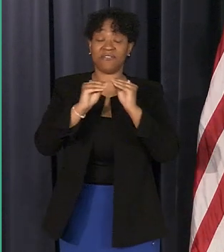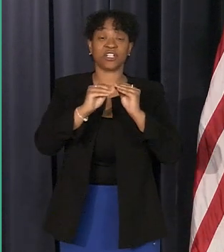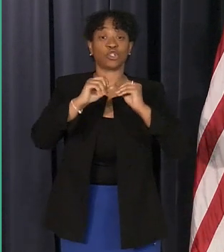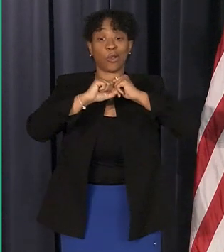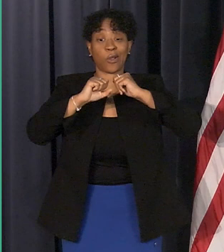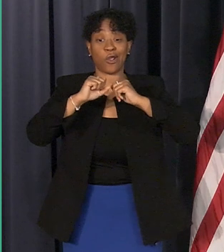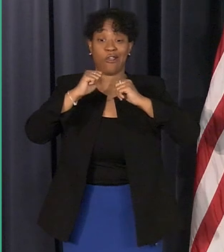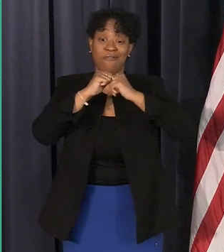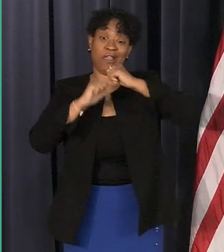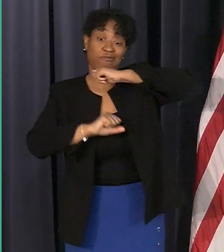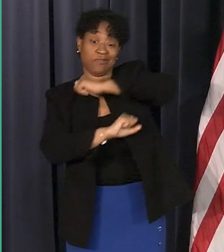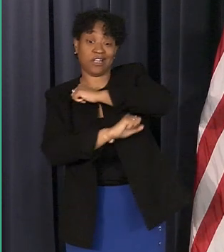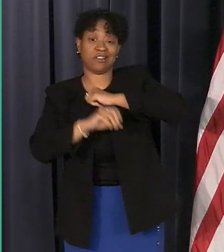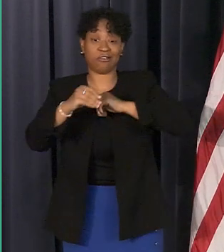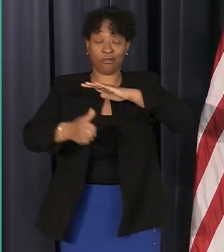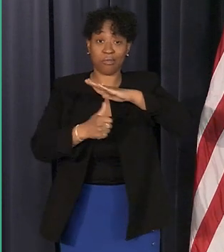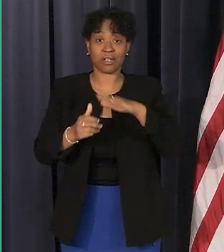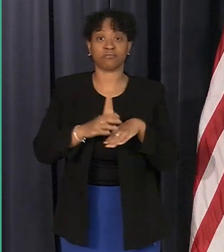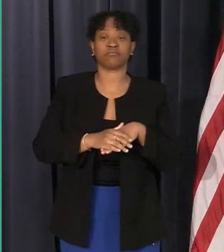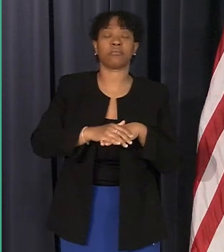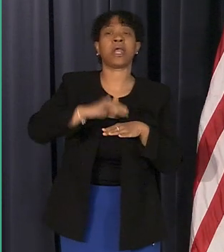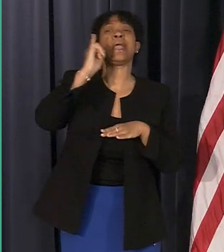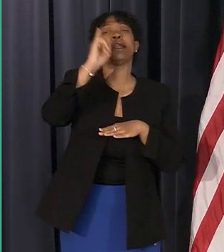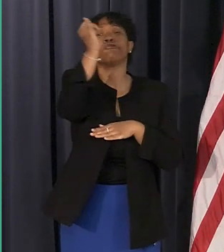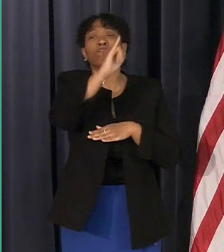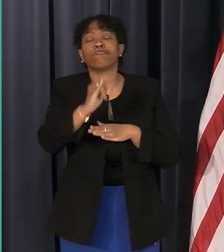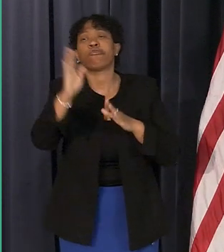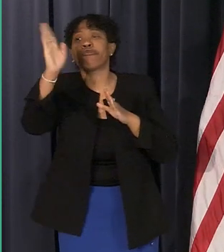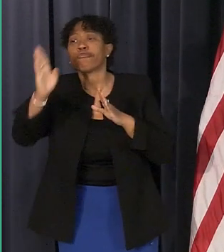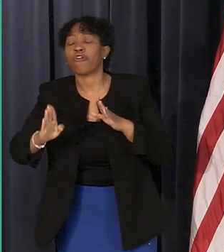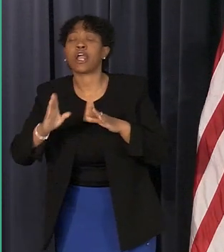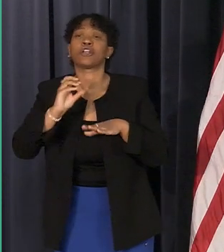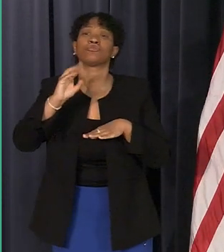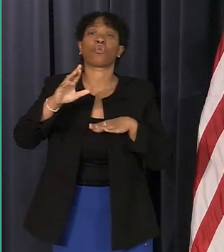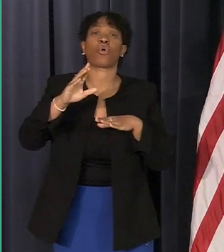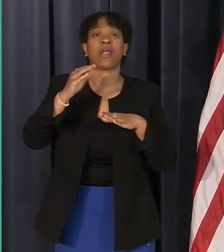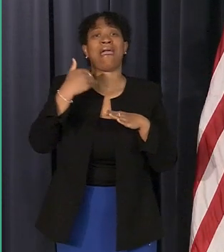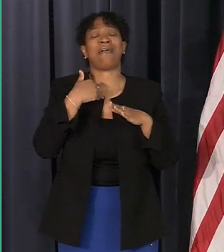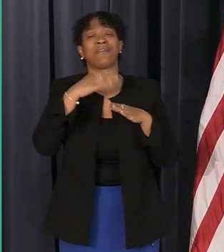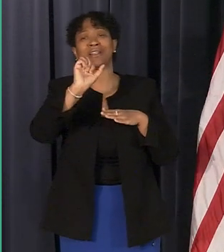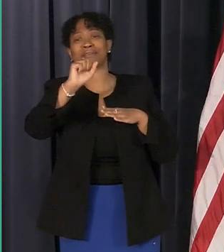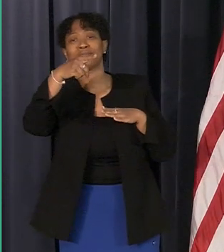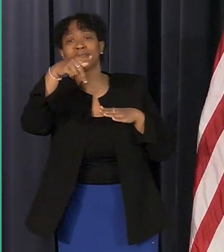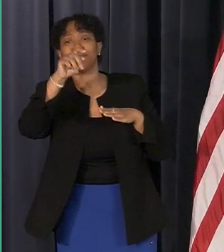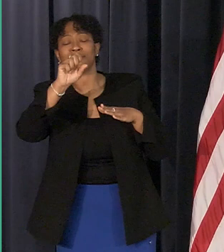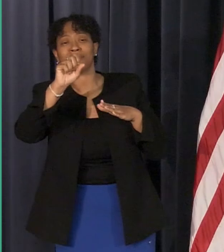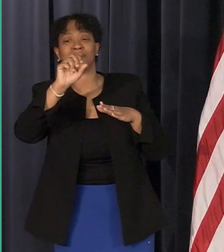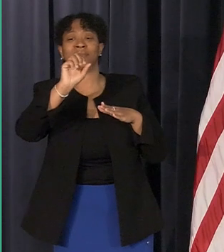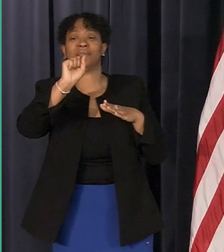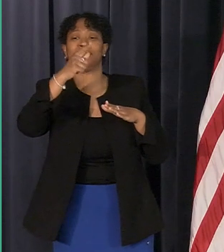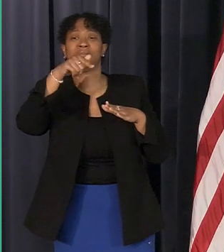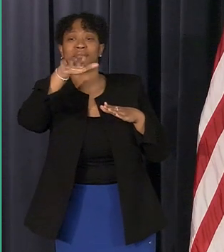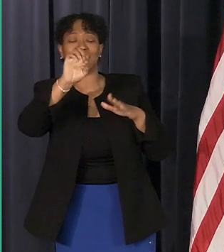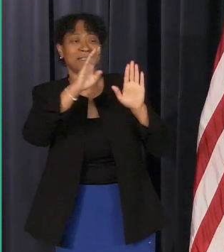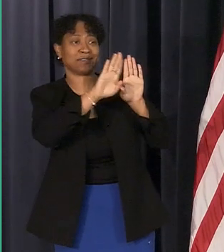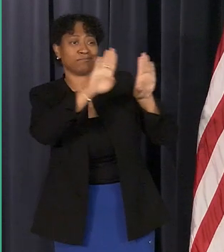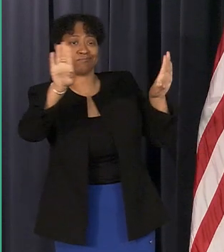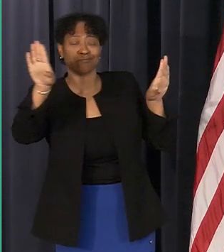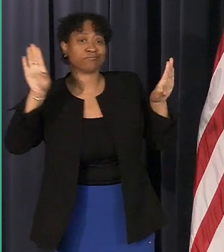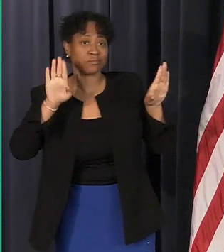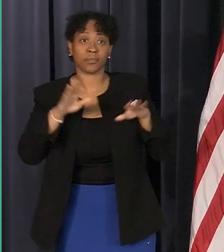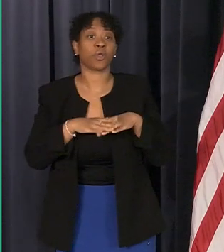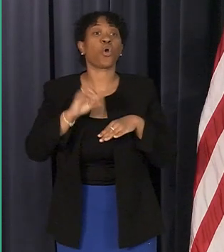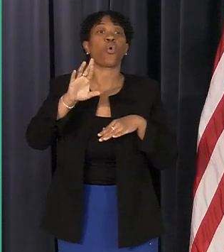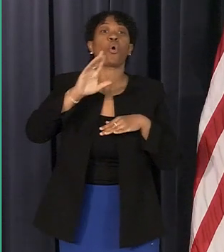gaps or cracks additional or alternative power sources for a sump pump remember